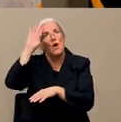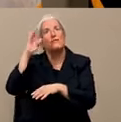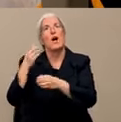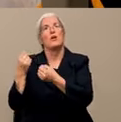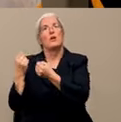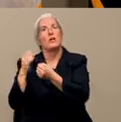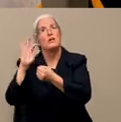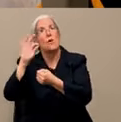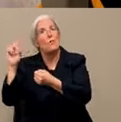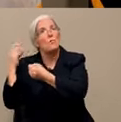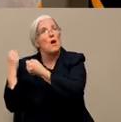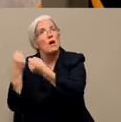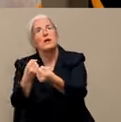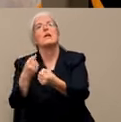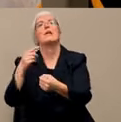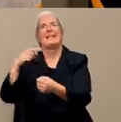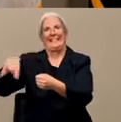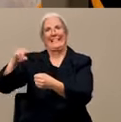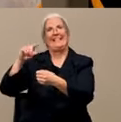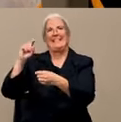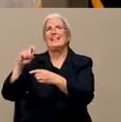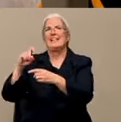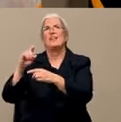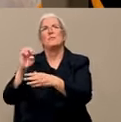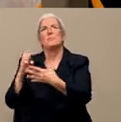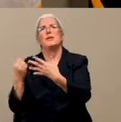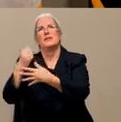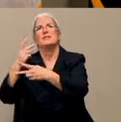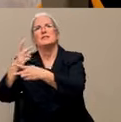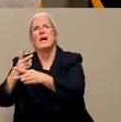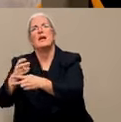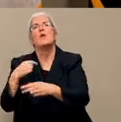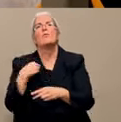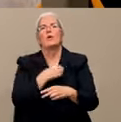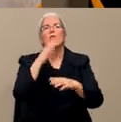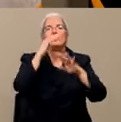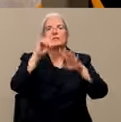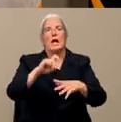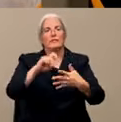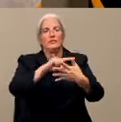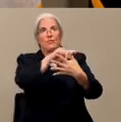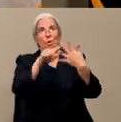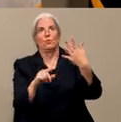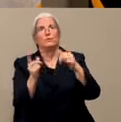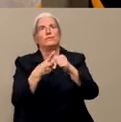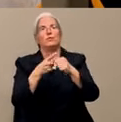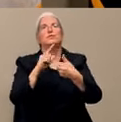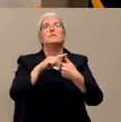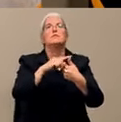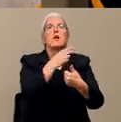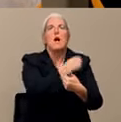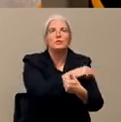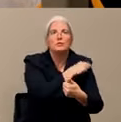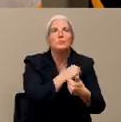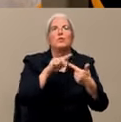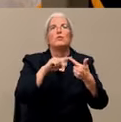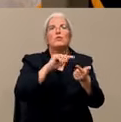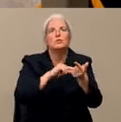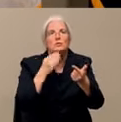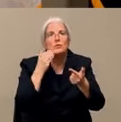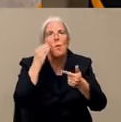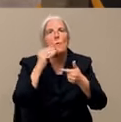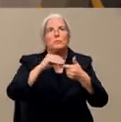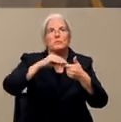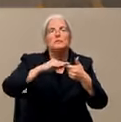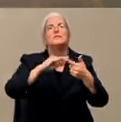list of people whose testing goes to the public health lab. Great. Thank you, Dr. V. Next question will be for